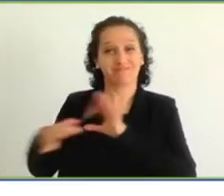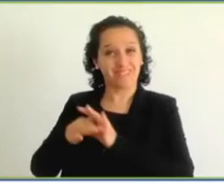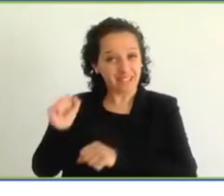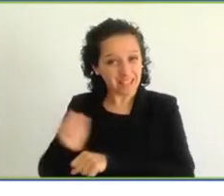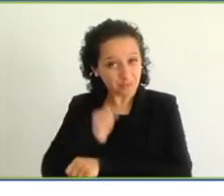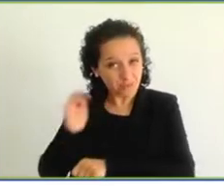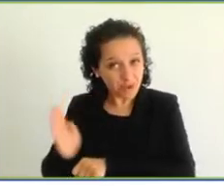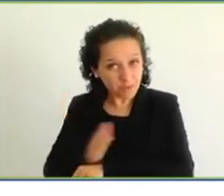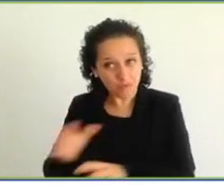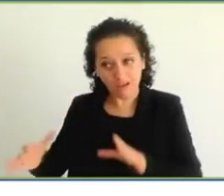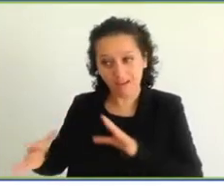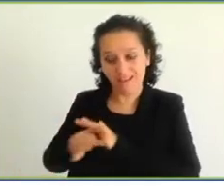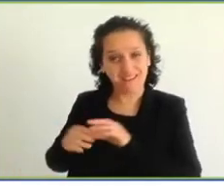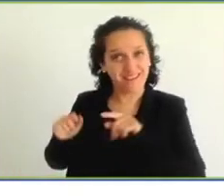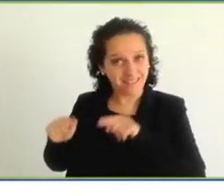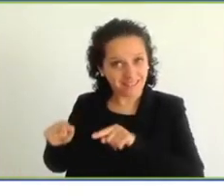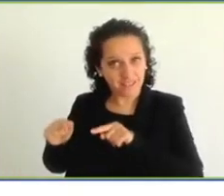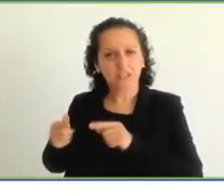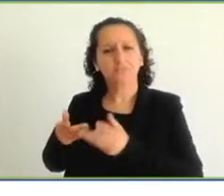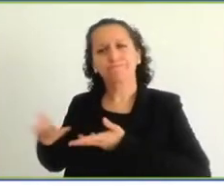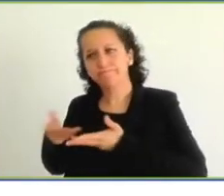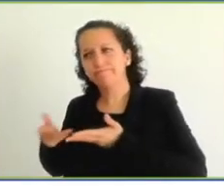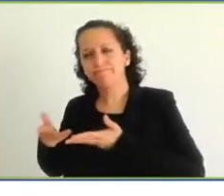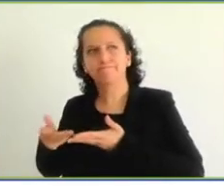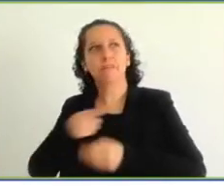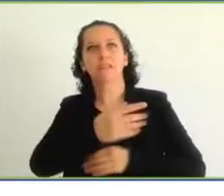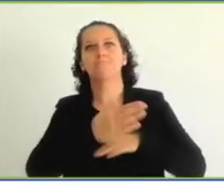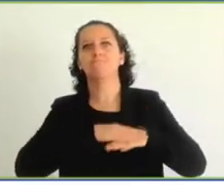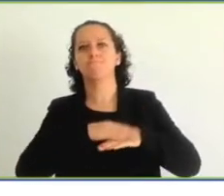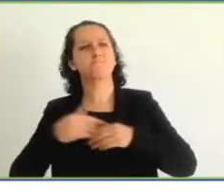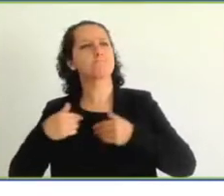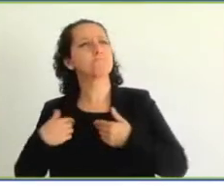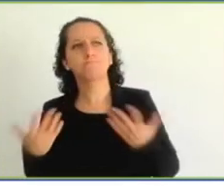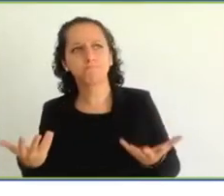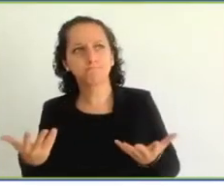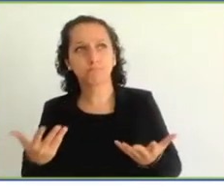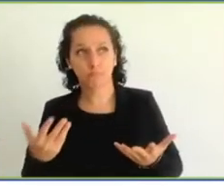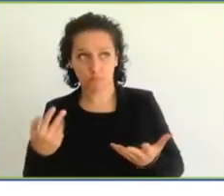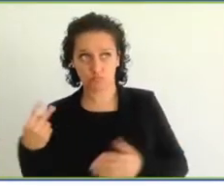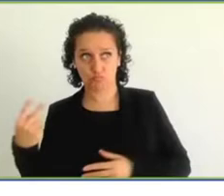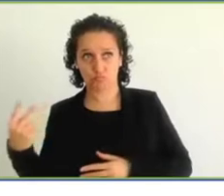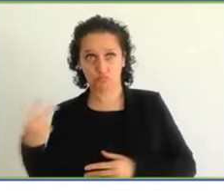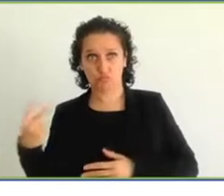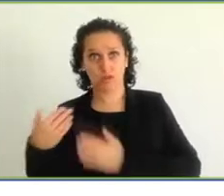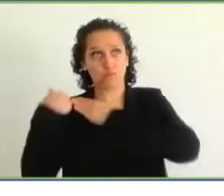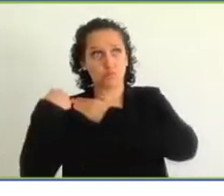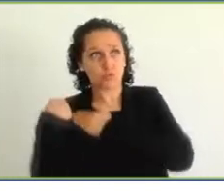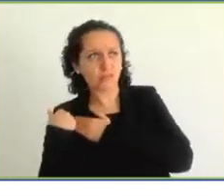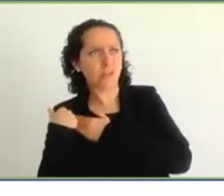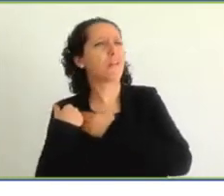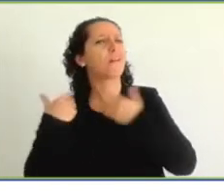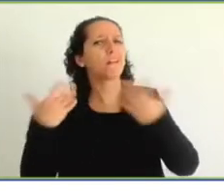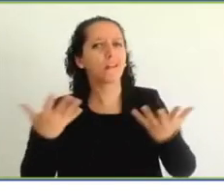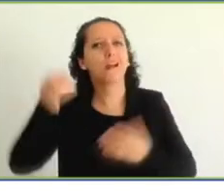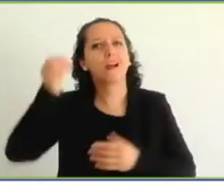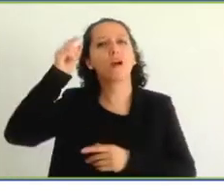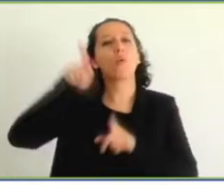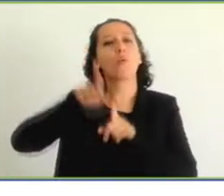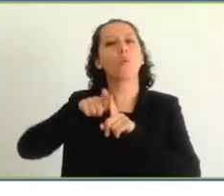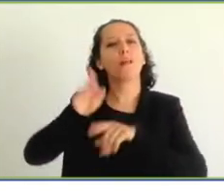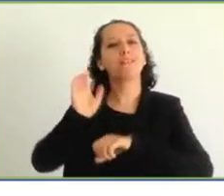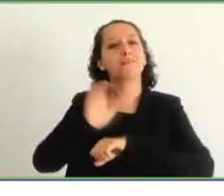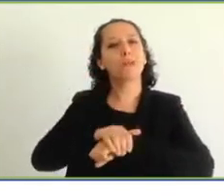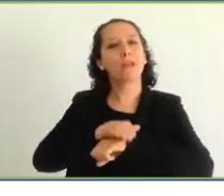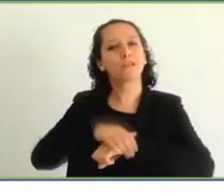asked to serve as mentors to a number of regional fora. We were asked to share our